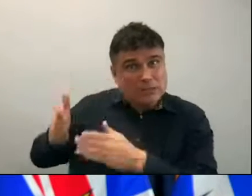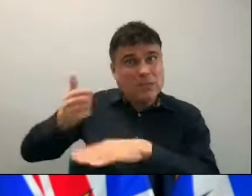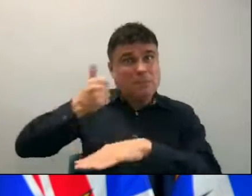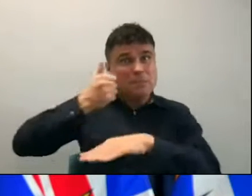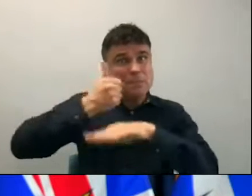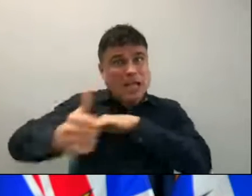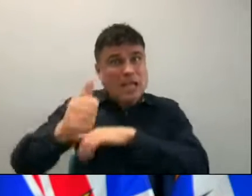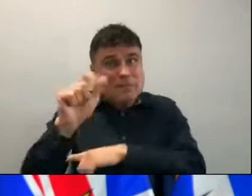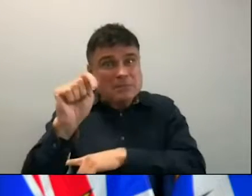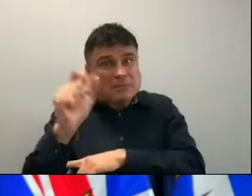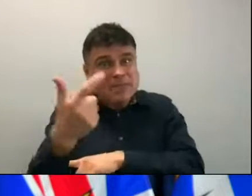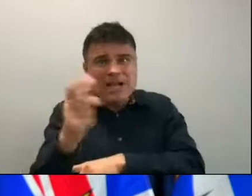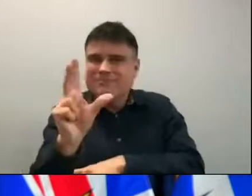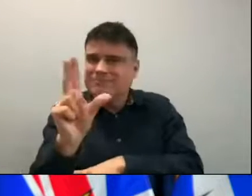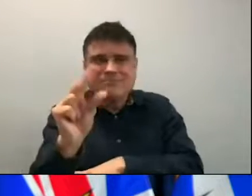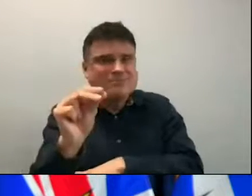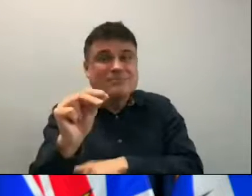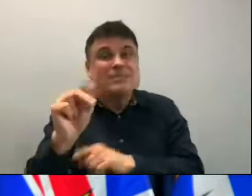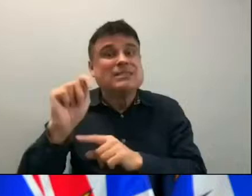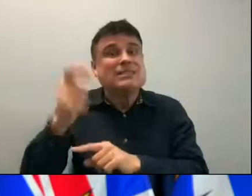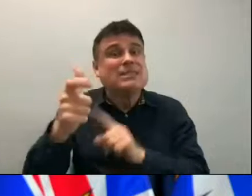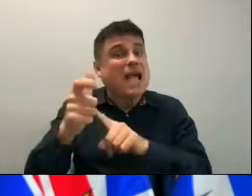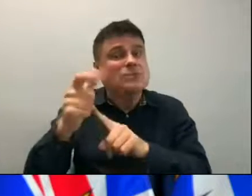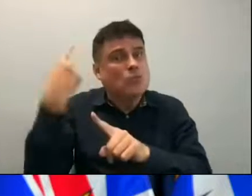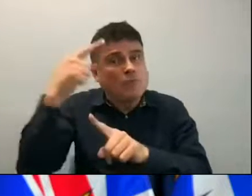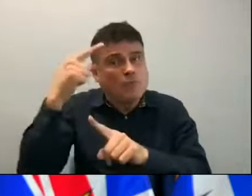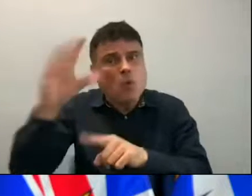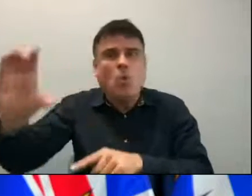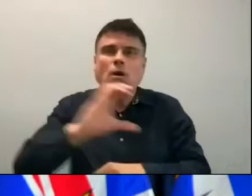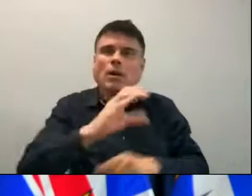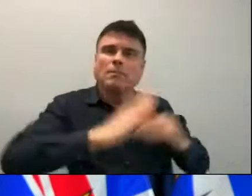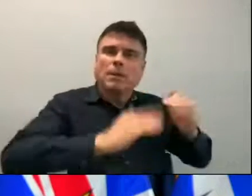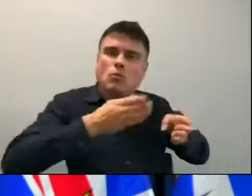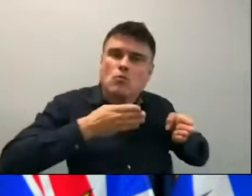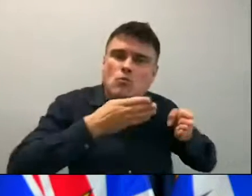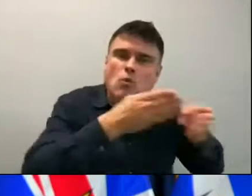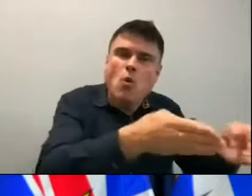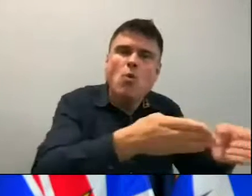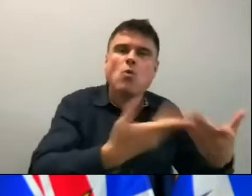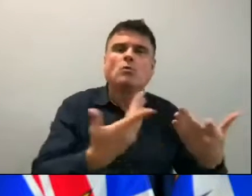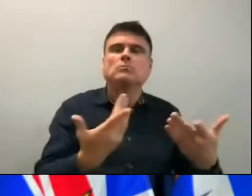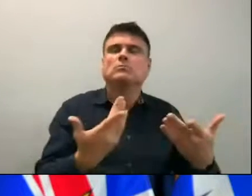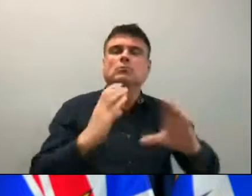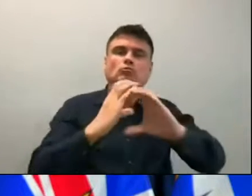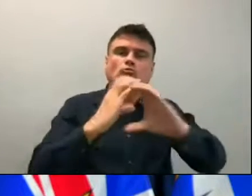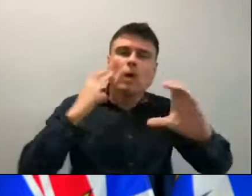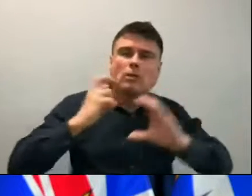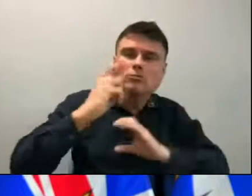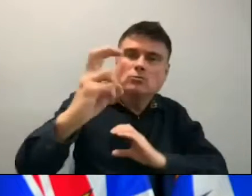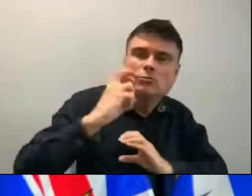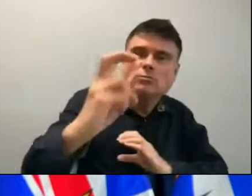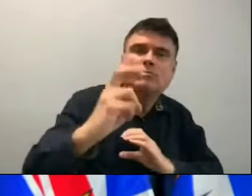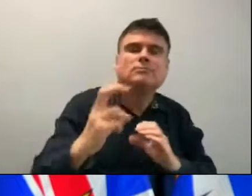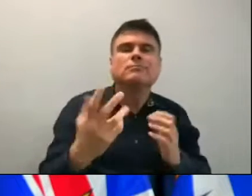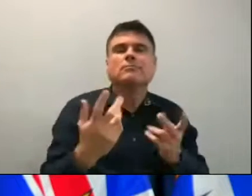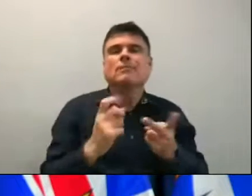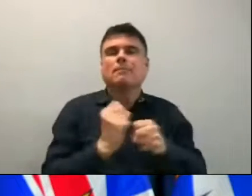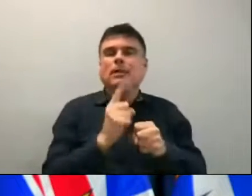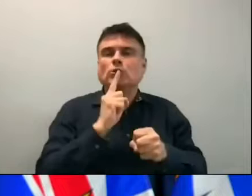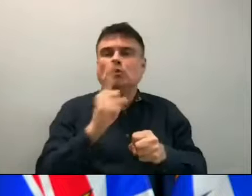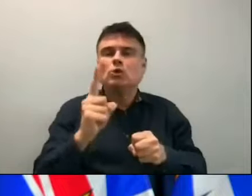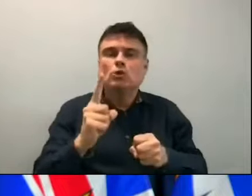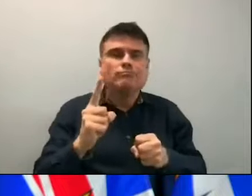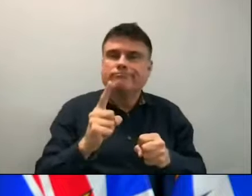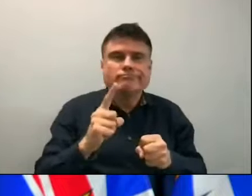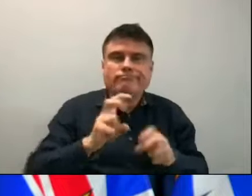Those taxes go to building our roads, to providing the transit, to making sure that our infrastructure is as modern as it can be. And having